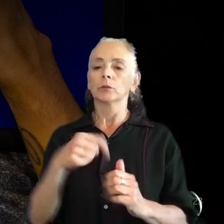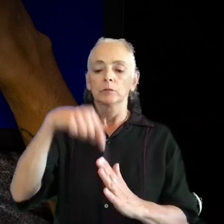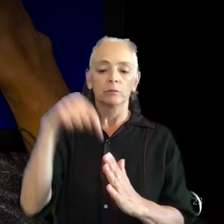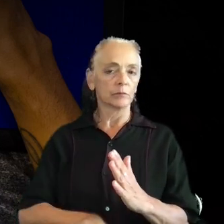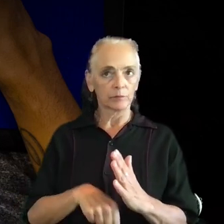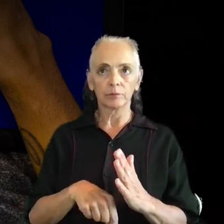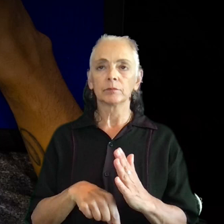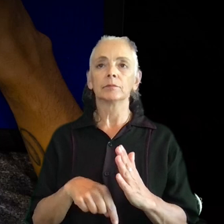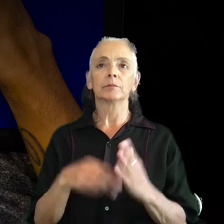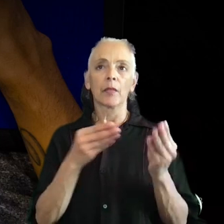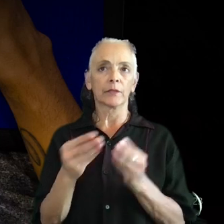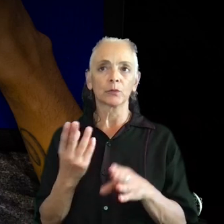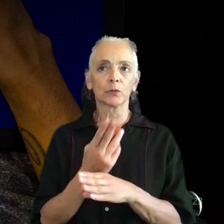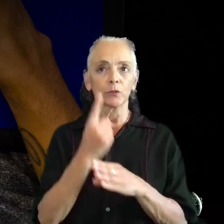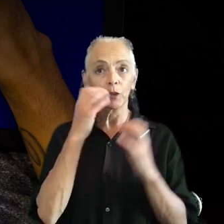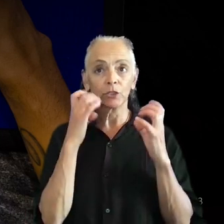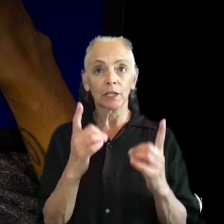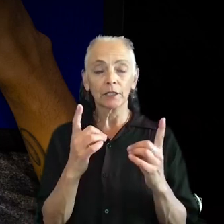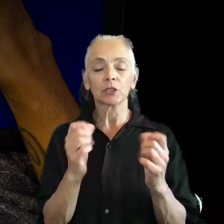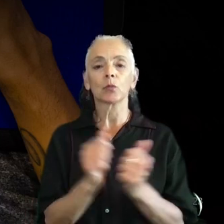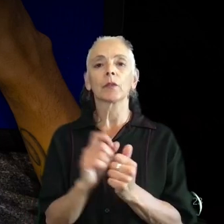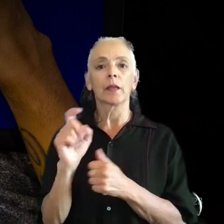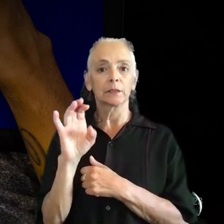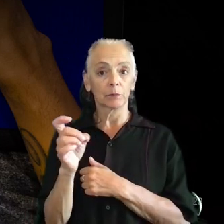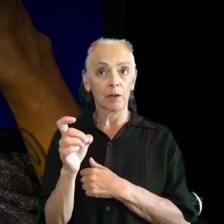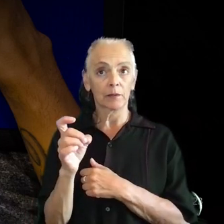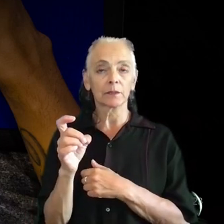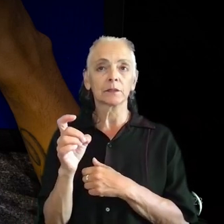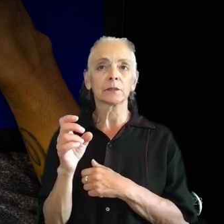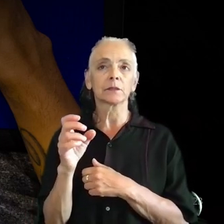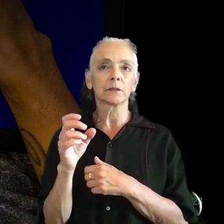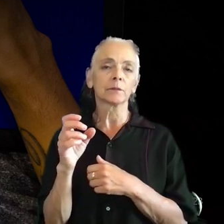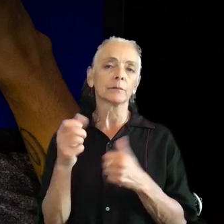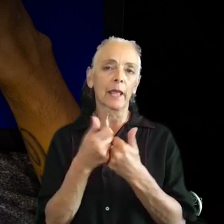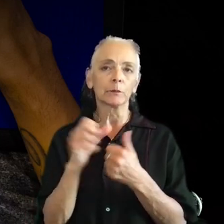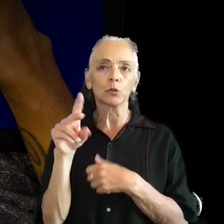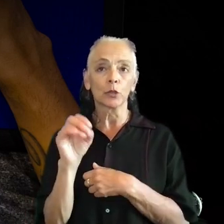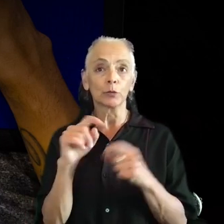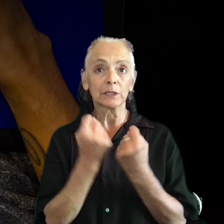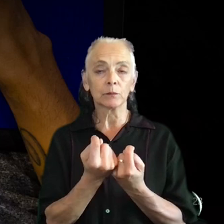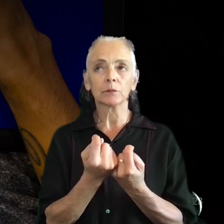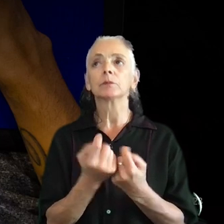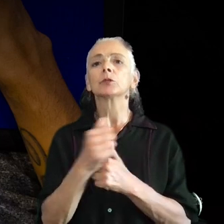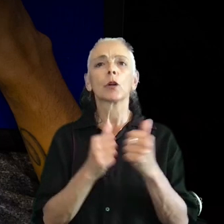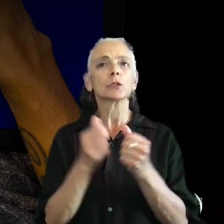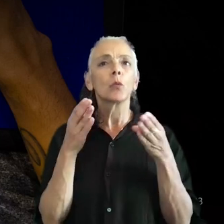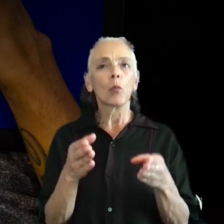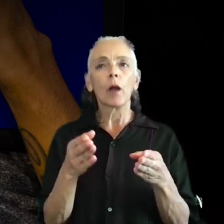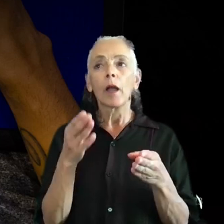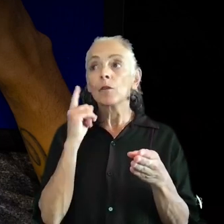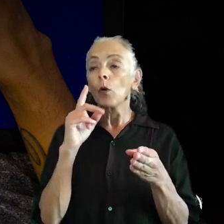terms of education with the Xbox Game Studio teams. It's a structured way to immerse our development teams